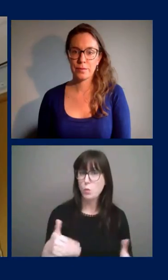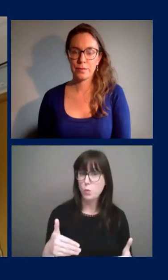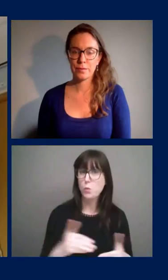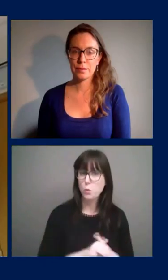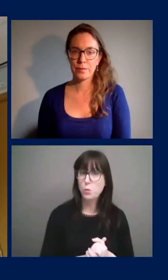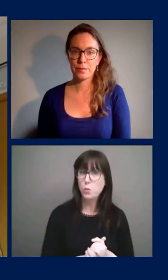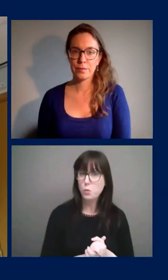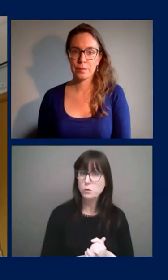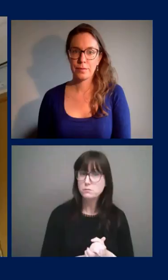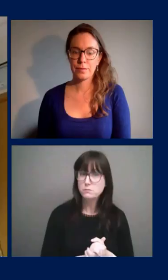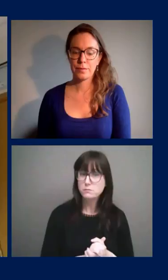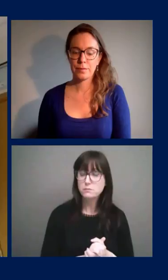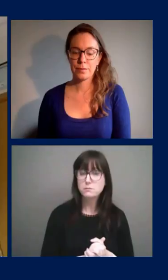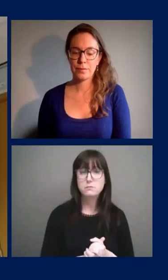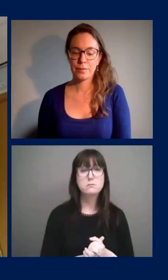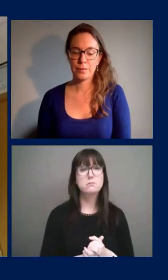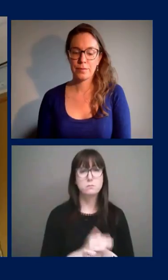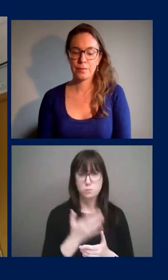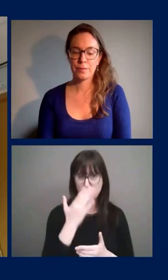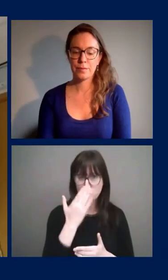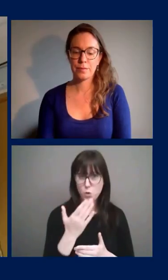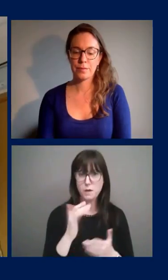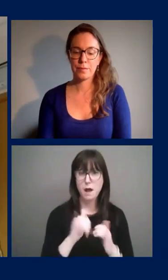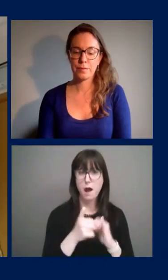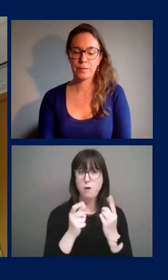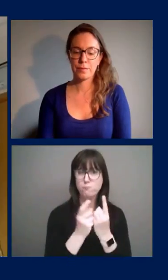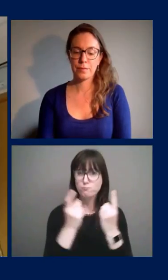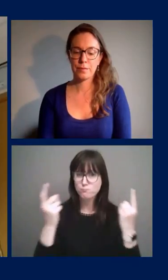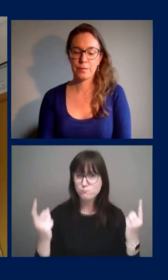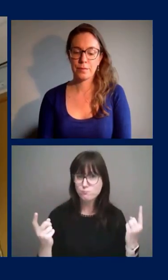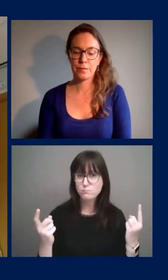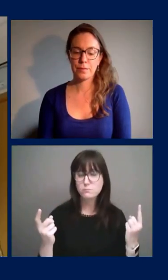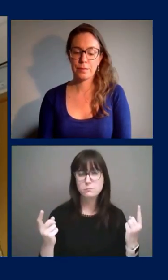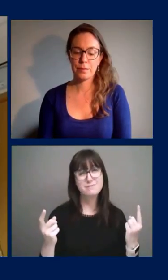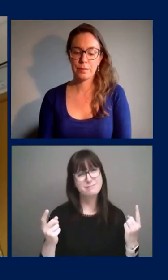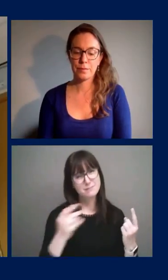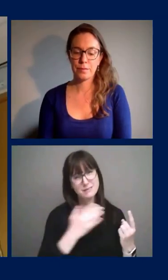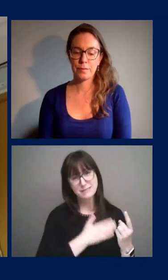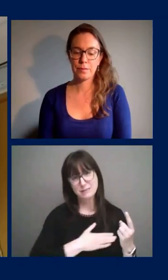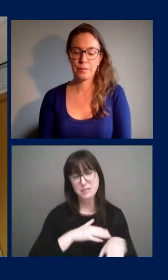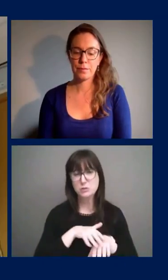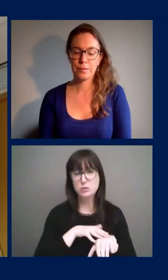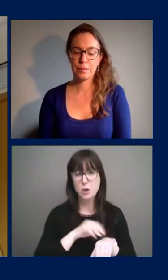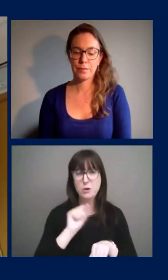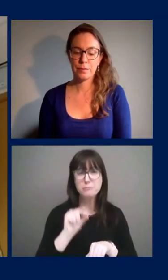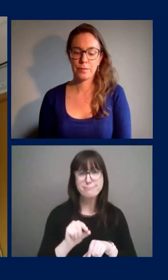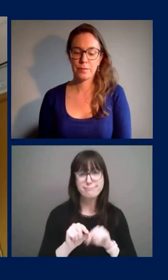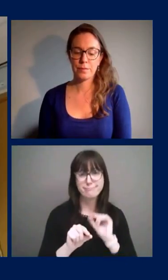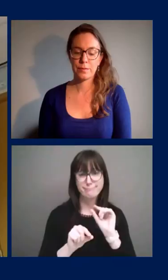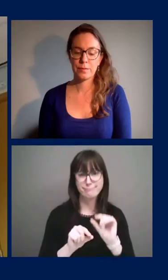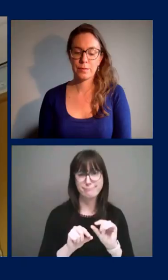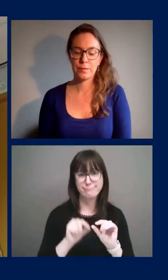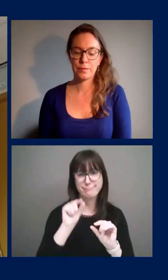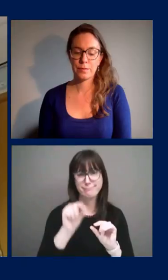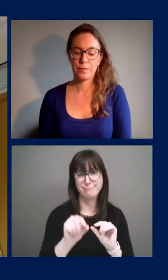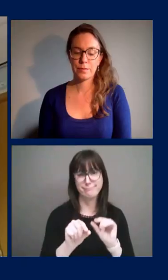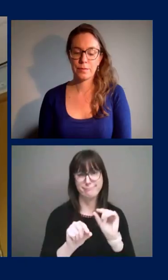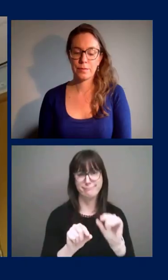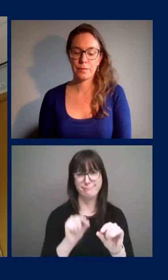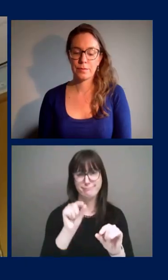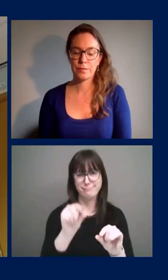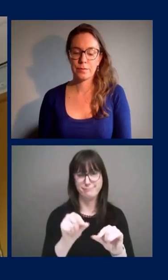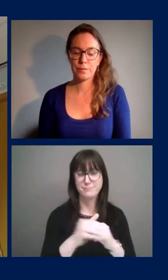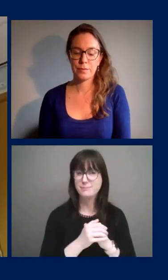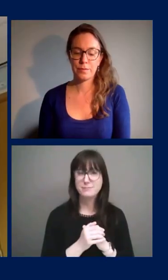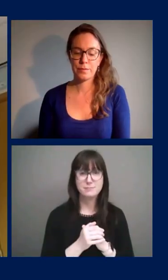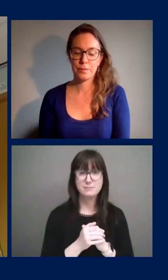great job, uh, at physical distancing and we're asking people to continue to go slowly, to be cautious. Um, uh, we don't want to end